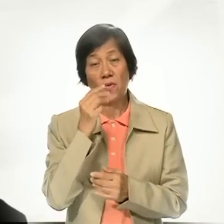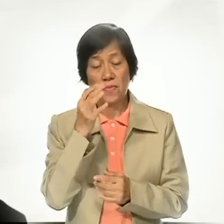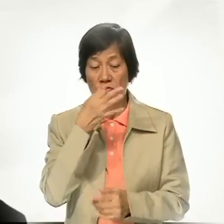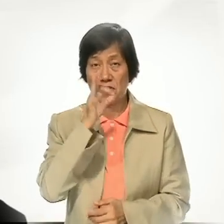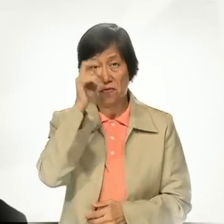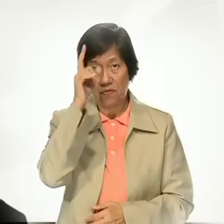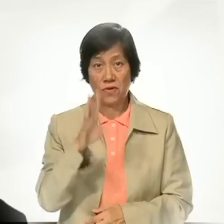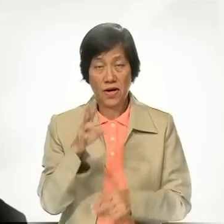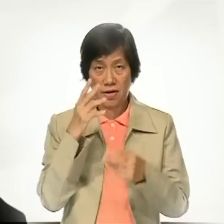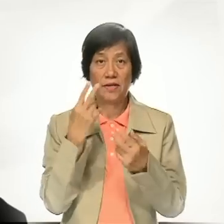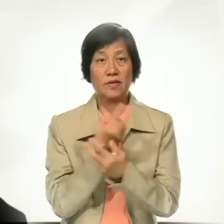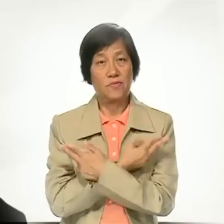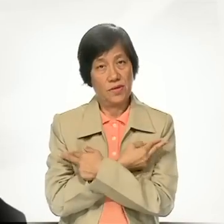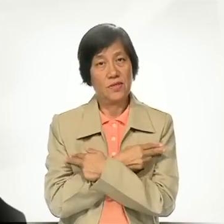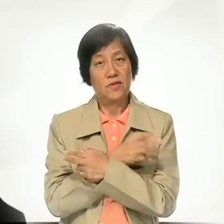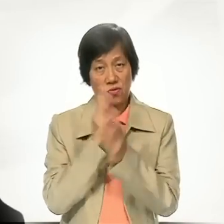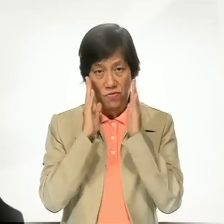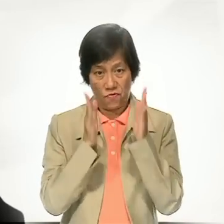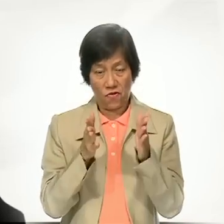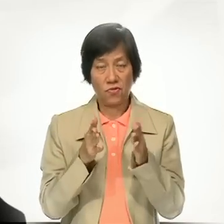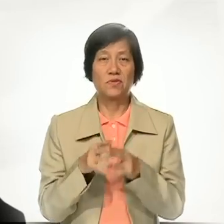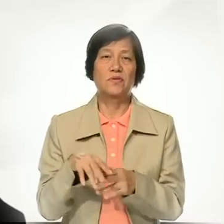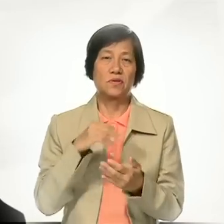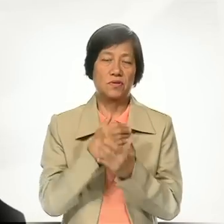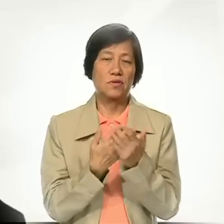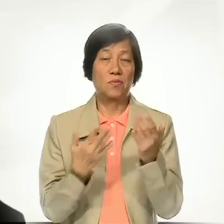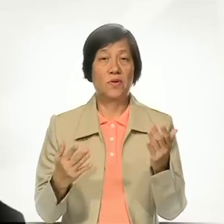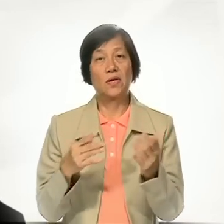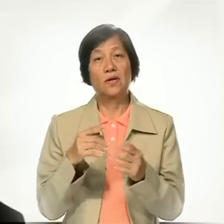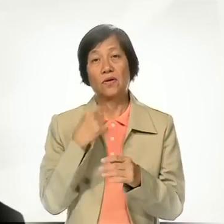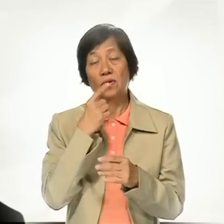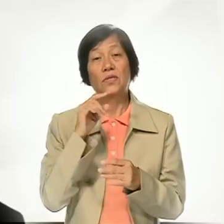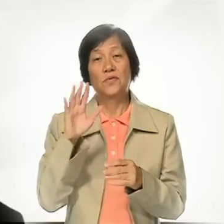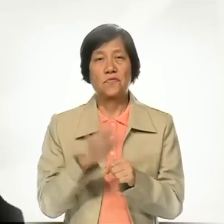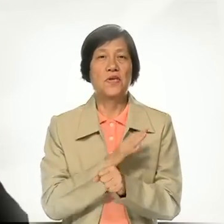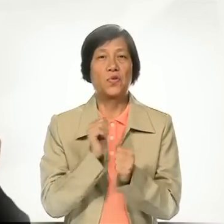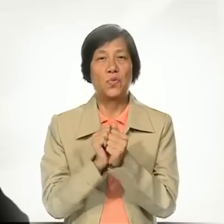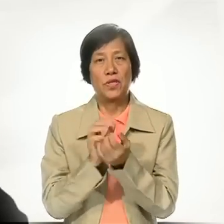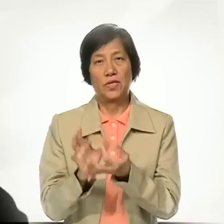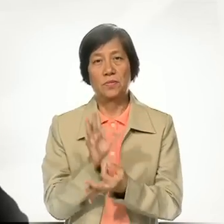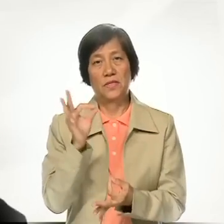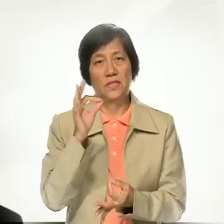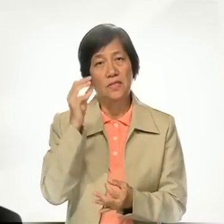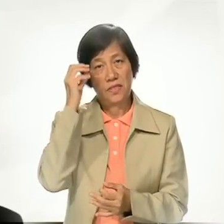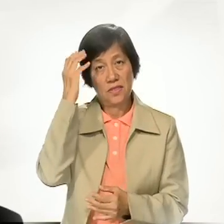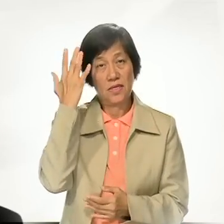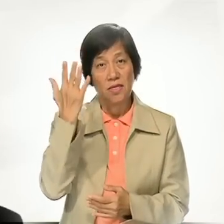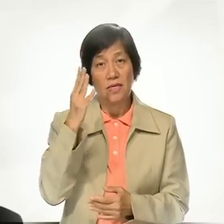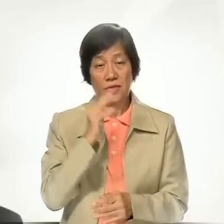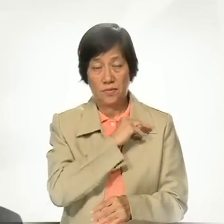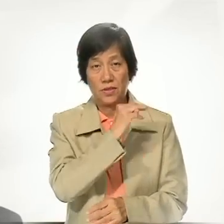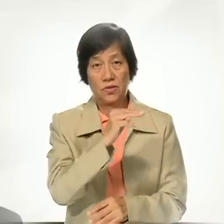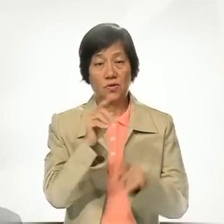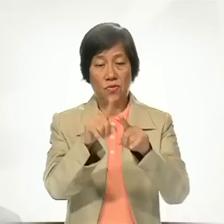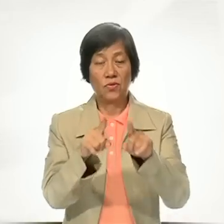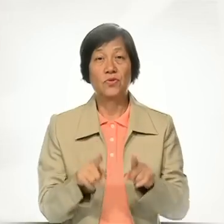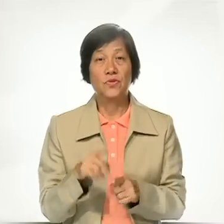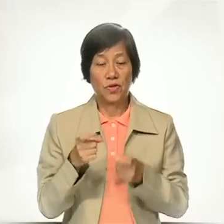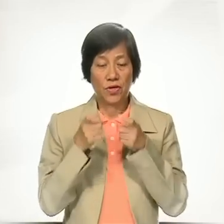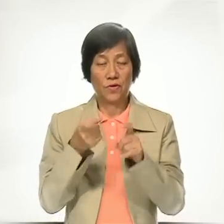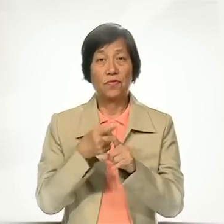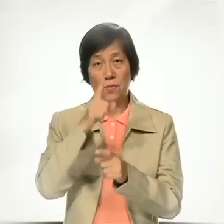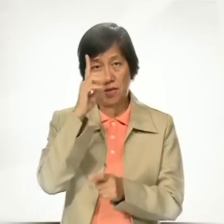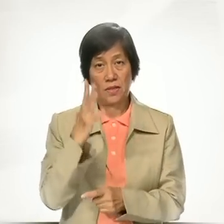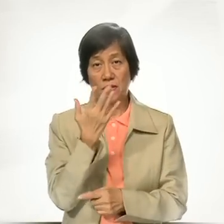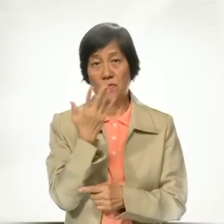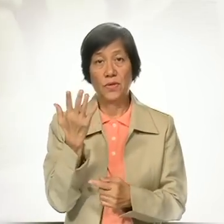favor of God rests, and someone who is filled with the Spirit. And his mission is also a gift from God. He